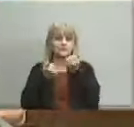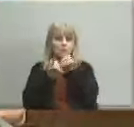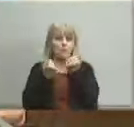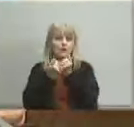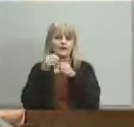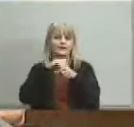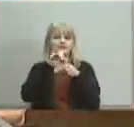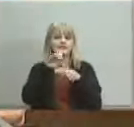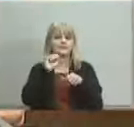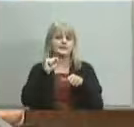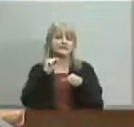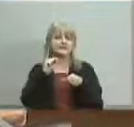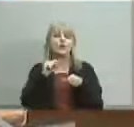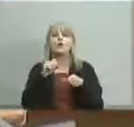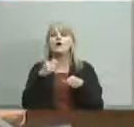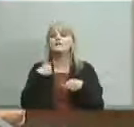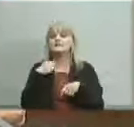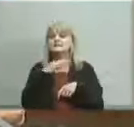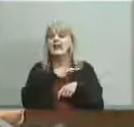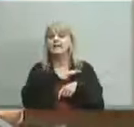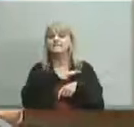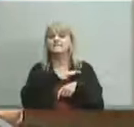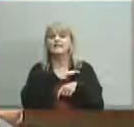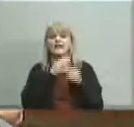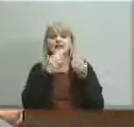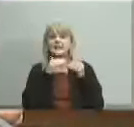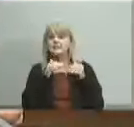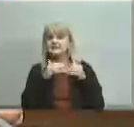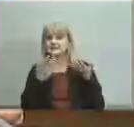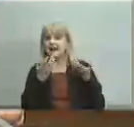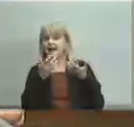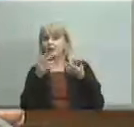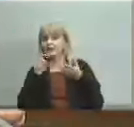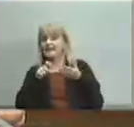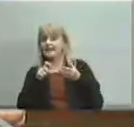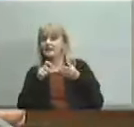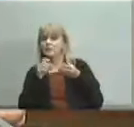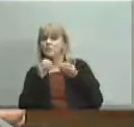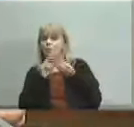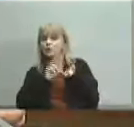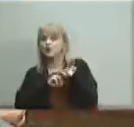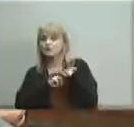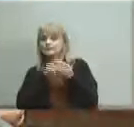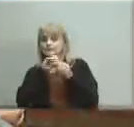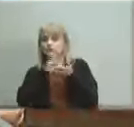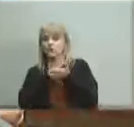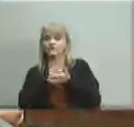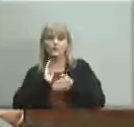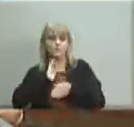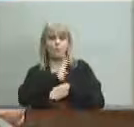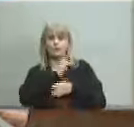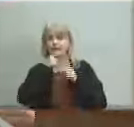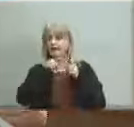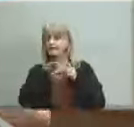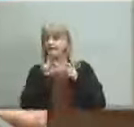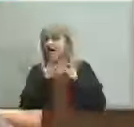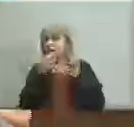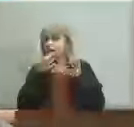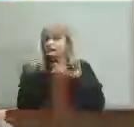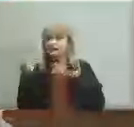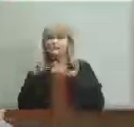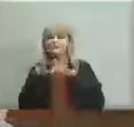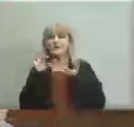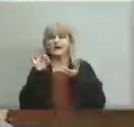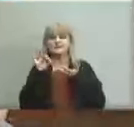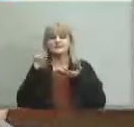staff unlimited to supply additional nurses to our schools schools if the board is unable to find the resources to find such a